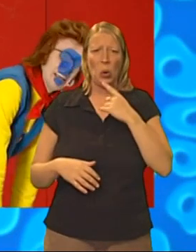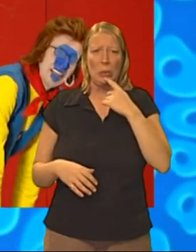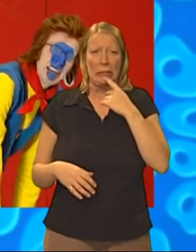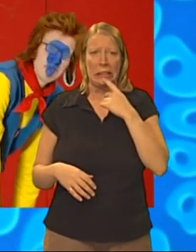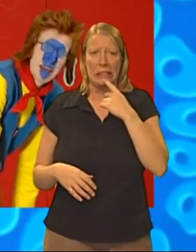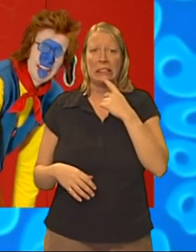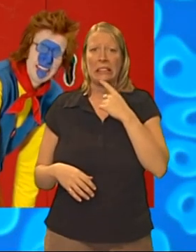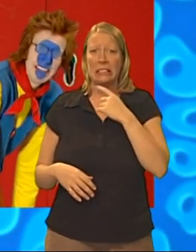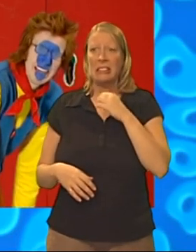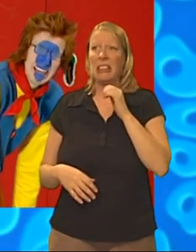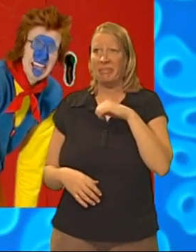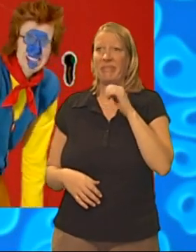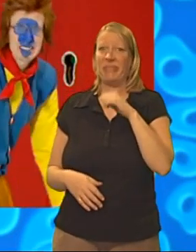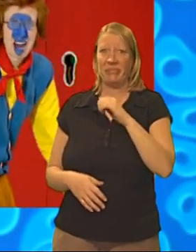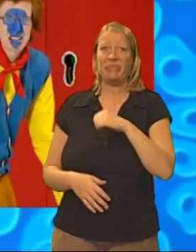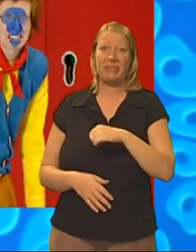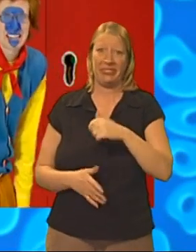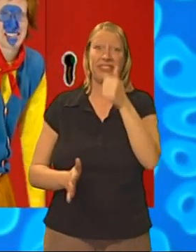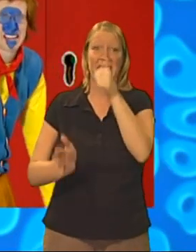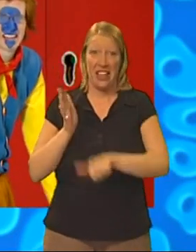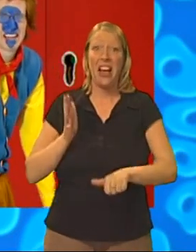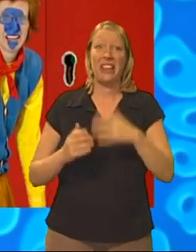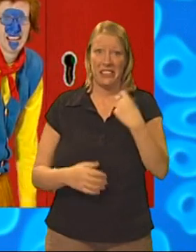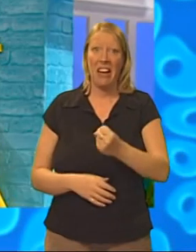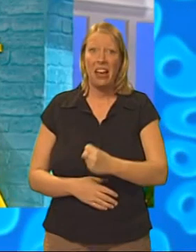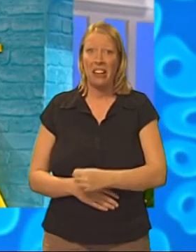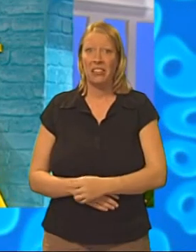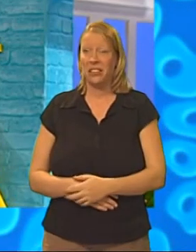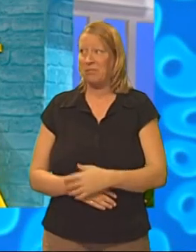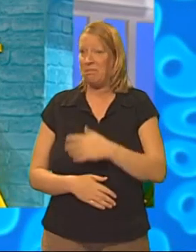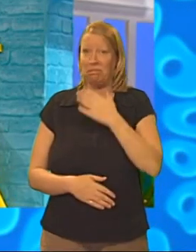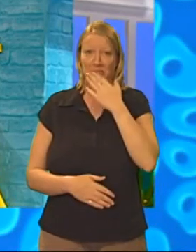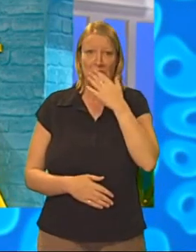Yes, Ben. He's started. Oh,